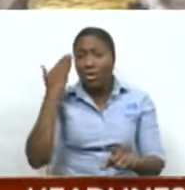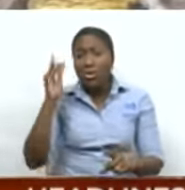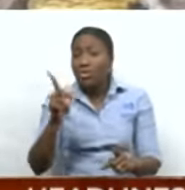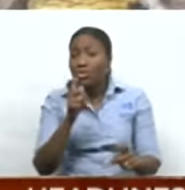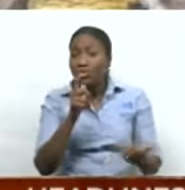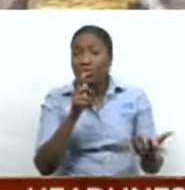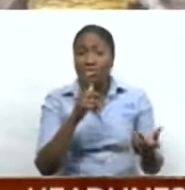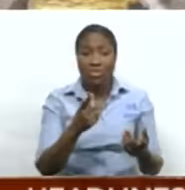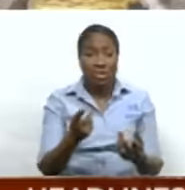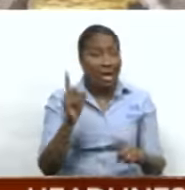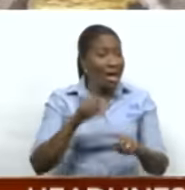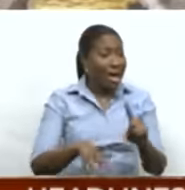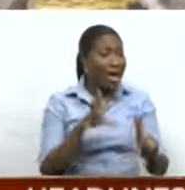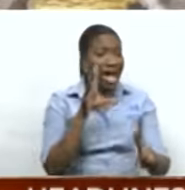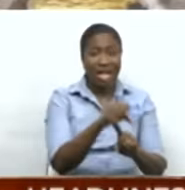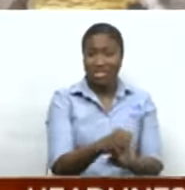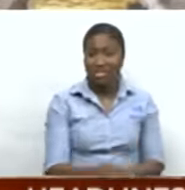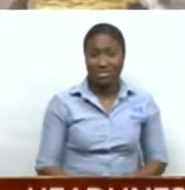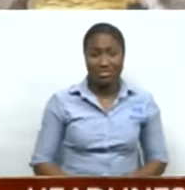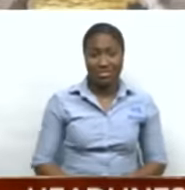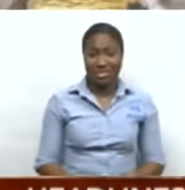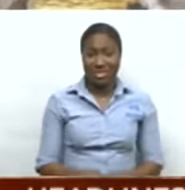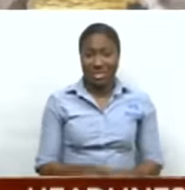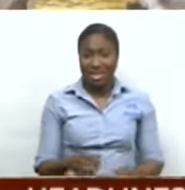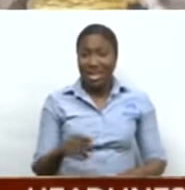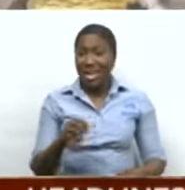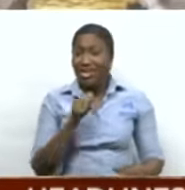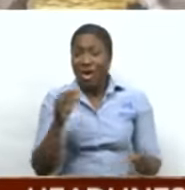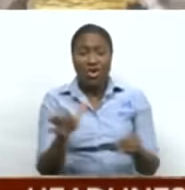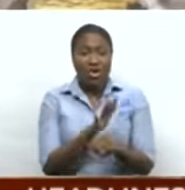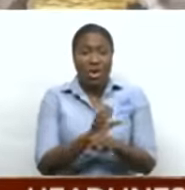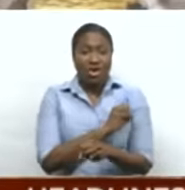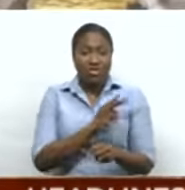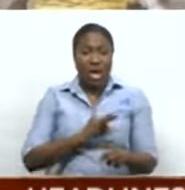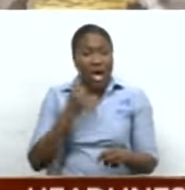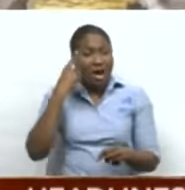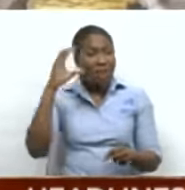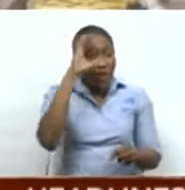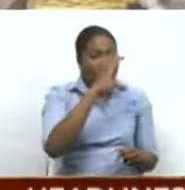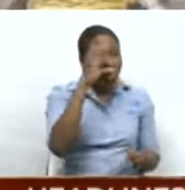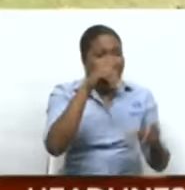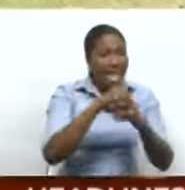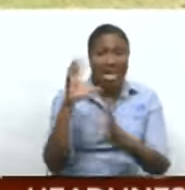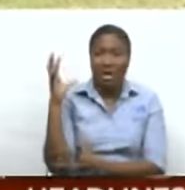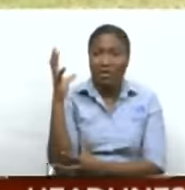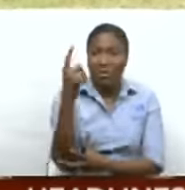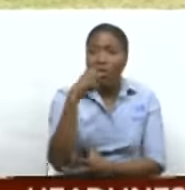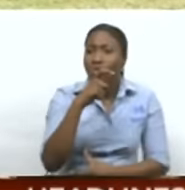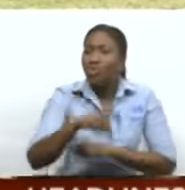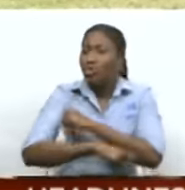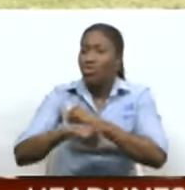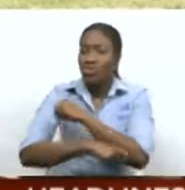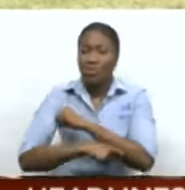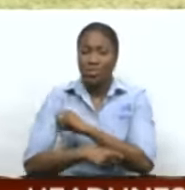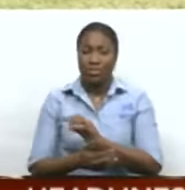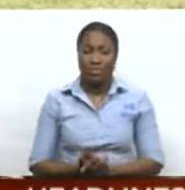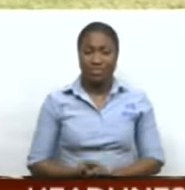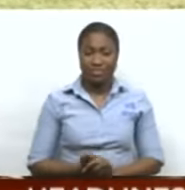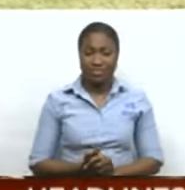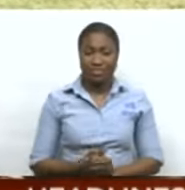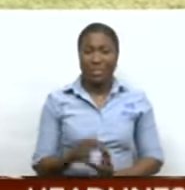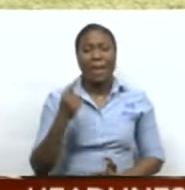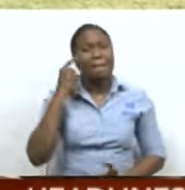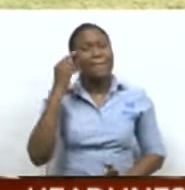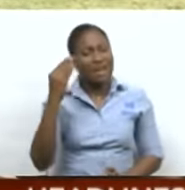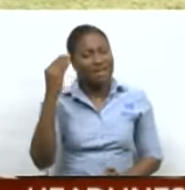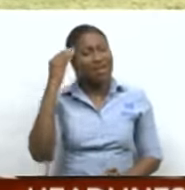are too vast. The manpower is so limited for them. To go to the bush to look for these people is difficult. Latchman believes he knows who